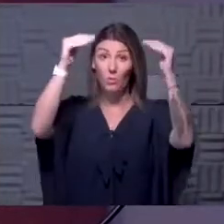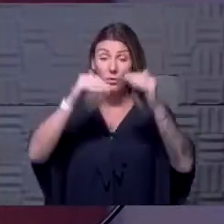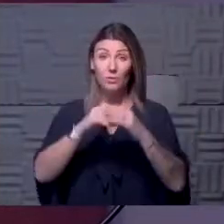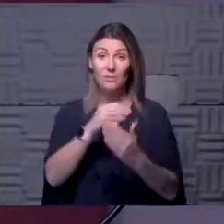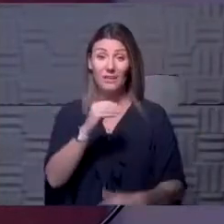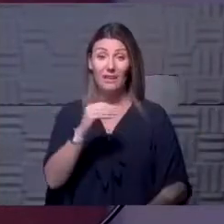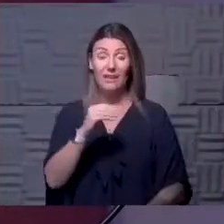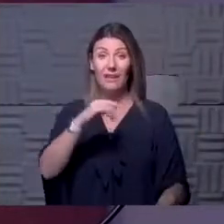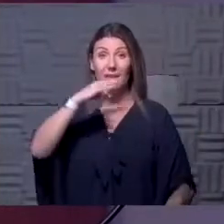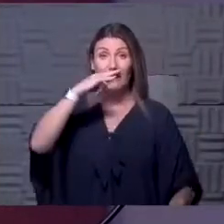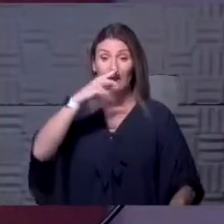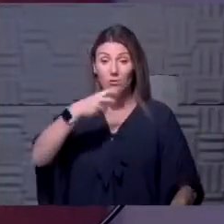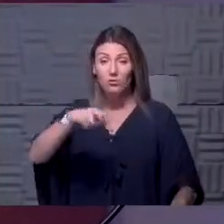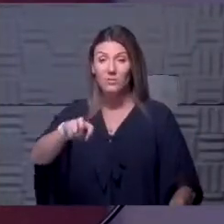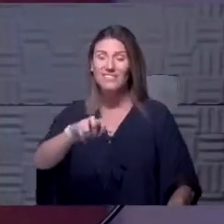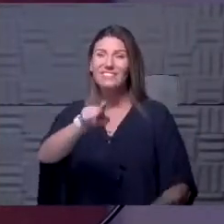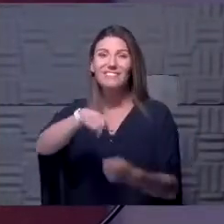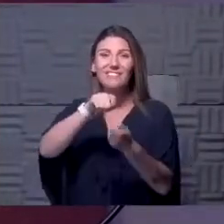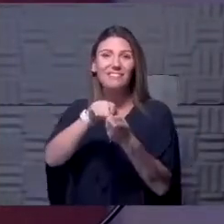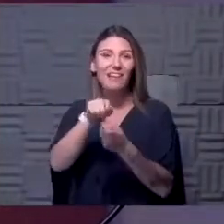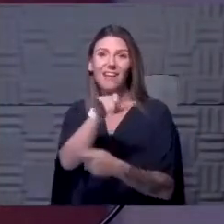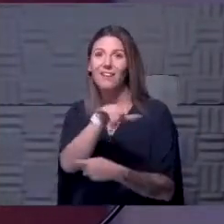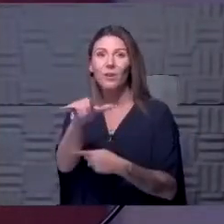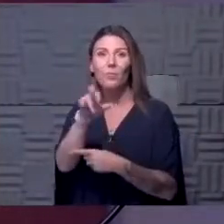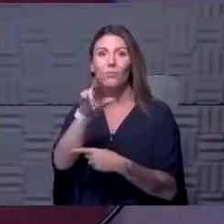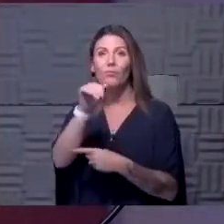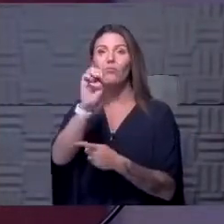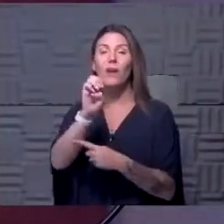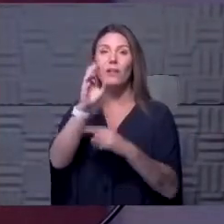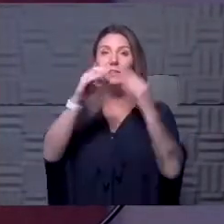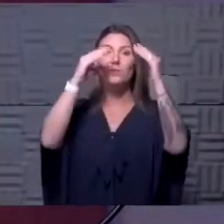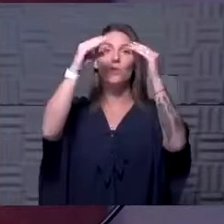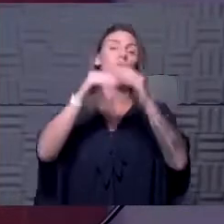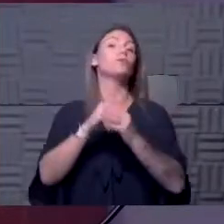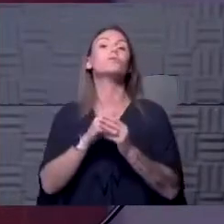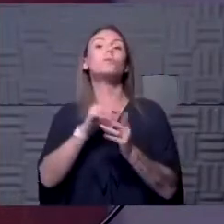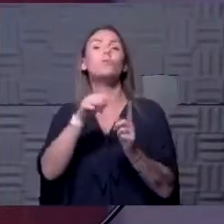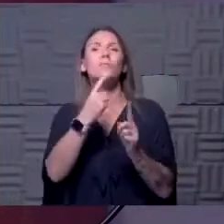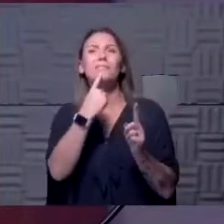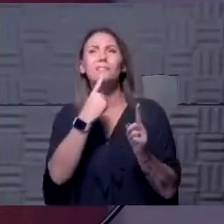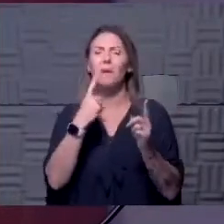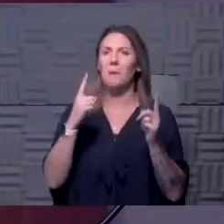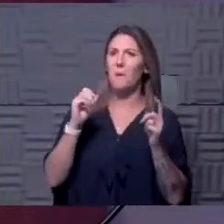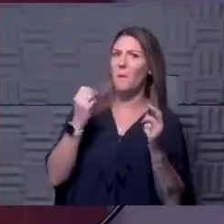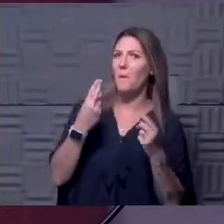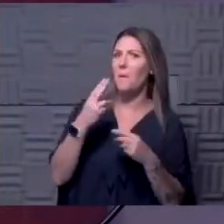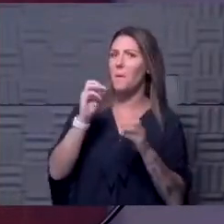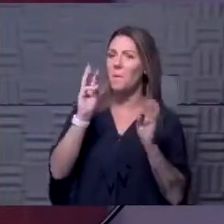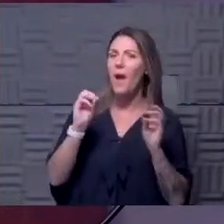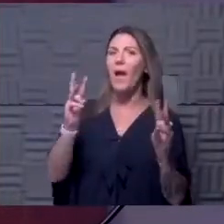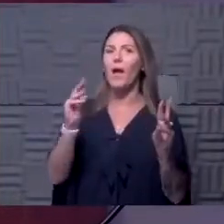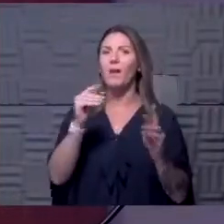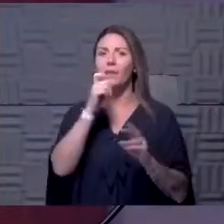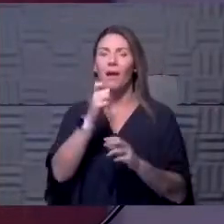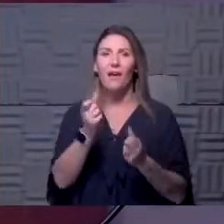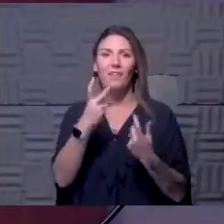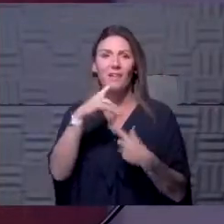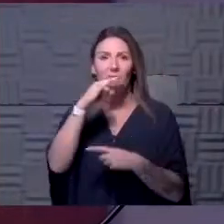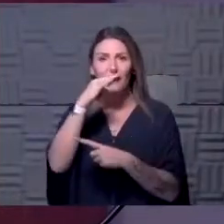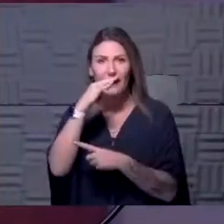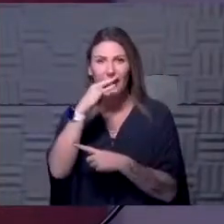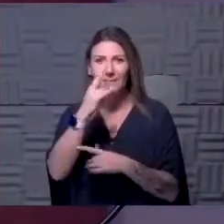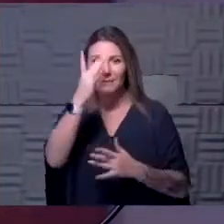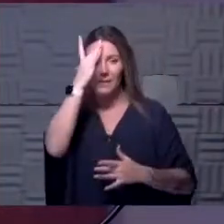And that kids transmit at exactly the same rate as adults do. And so when we say, well, wow, we haven't seen a lot of kids sick, I would say there are two